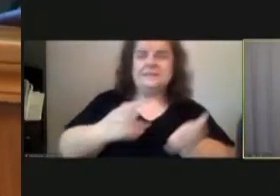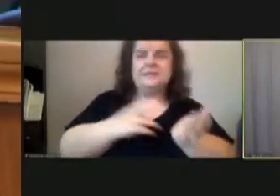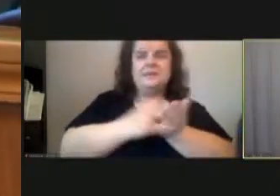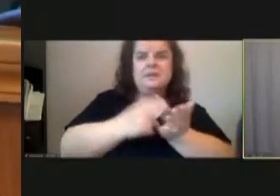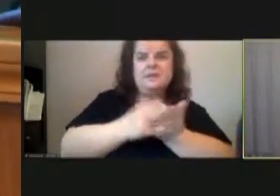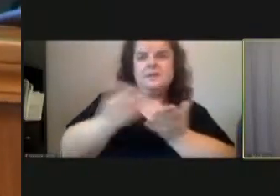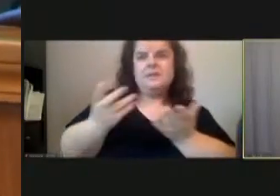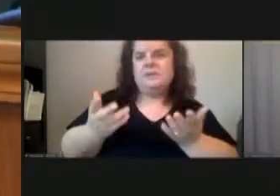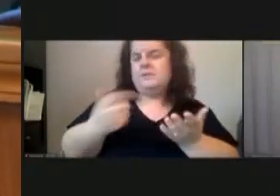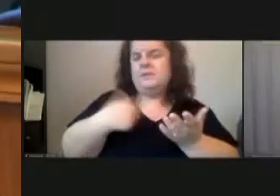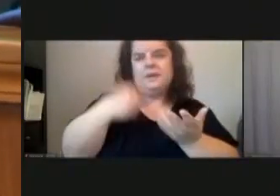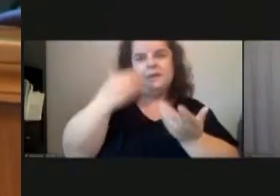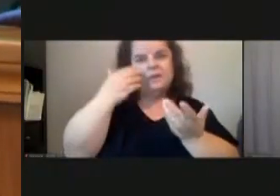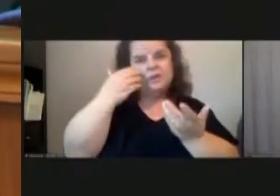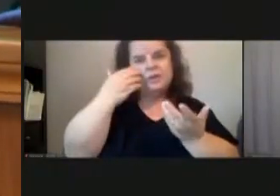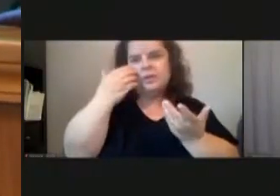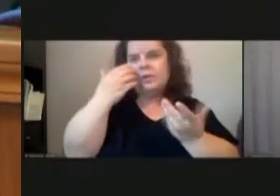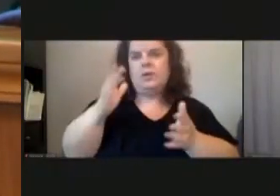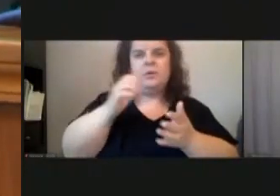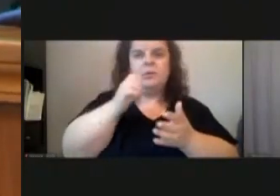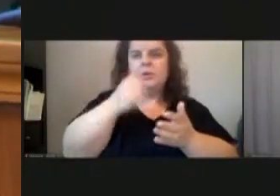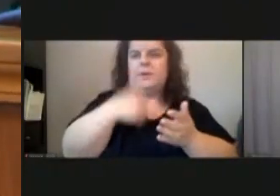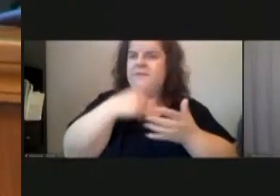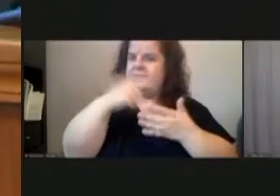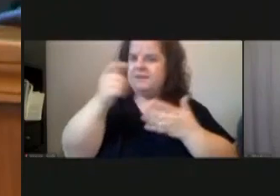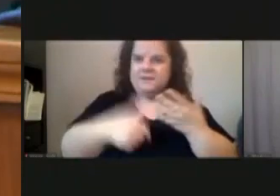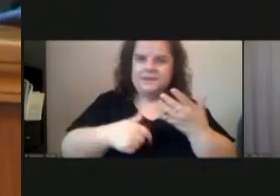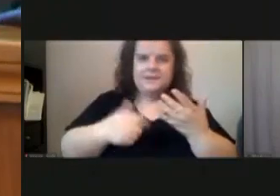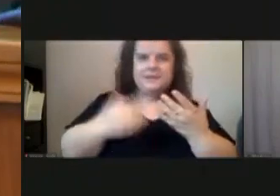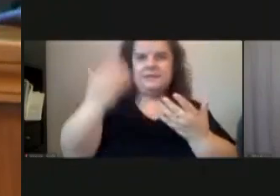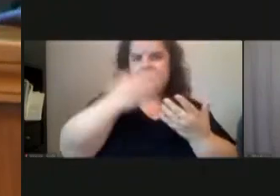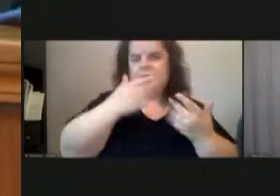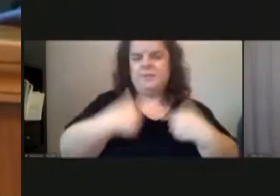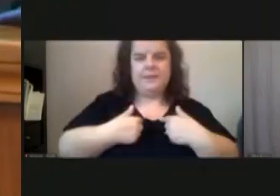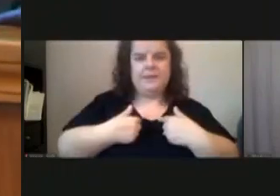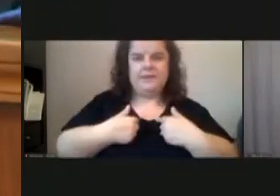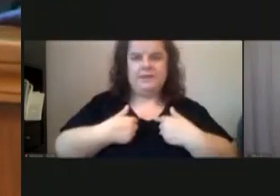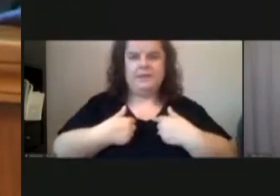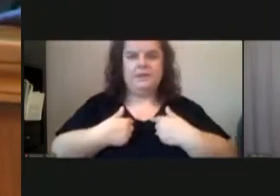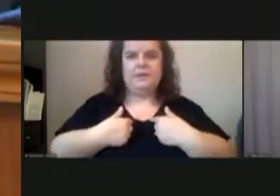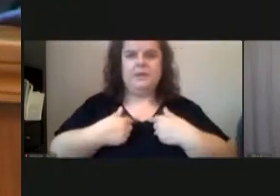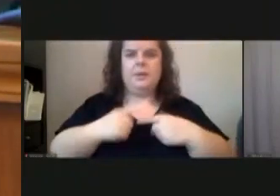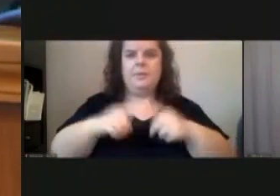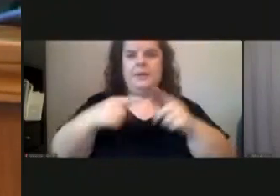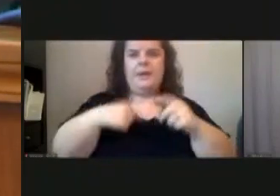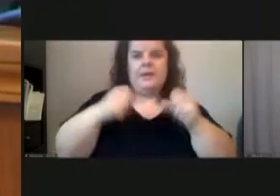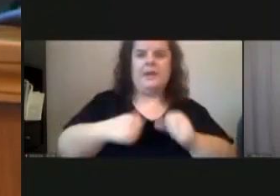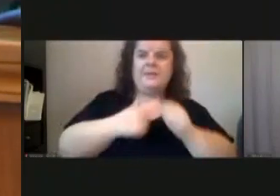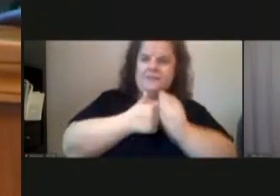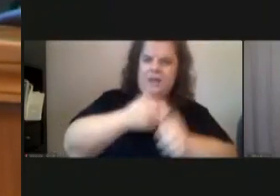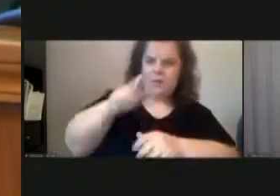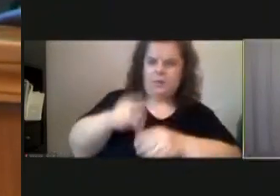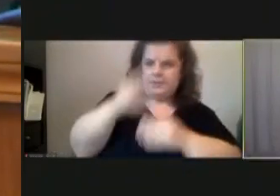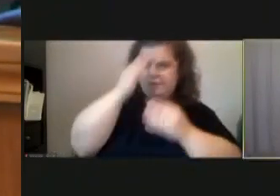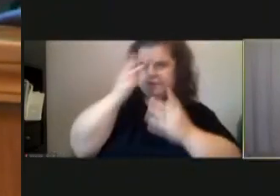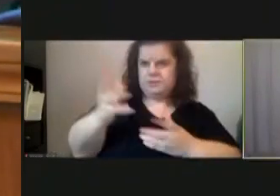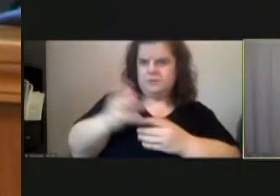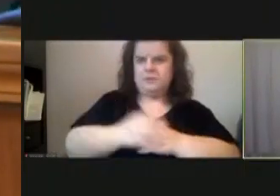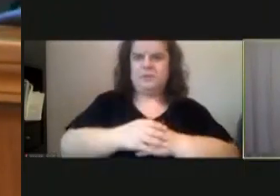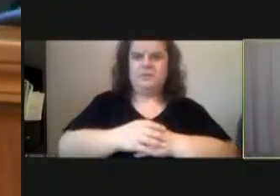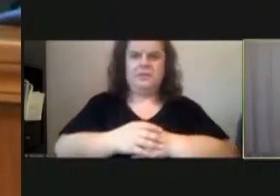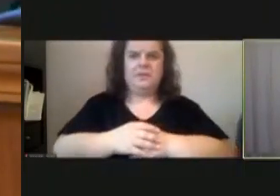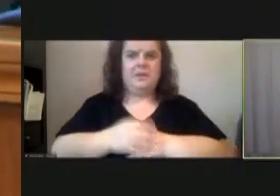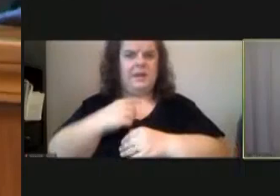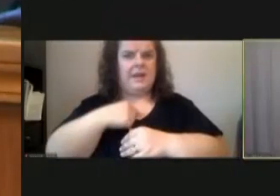councilwoman i don't have those details um at my fingertips but certainly i can follow up with you and provide that well i think